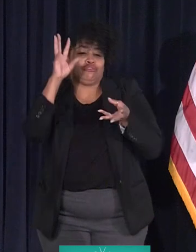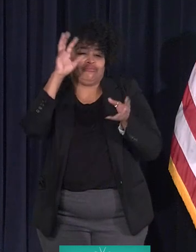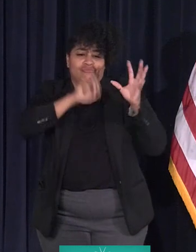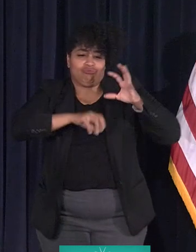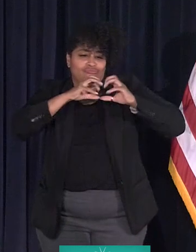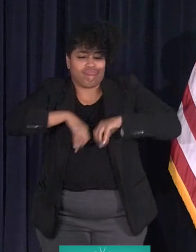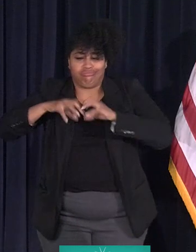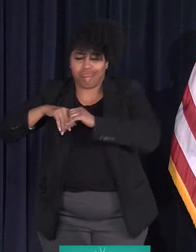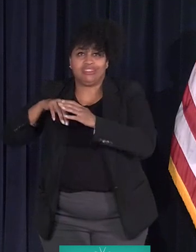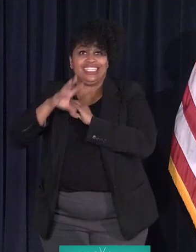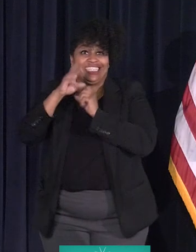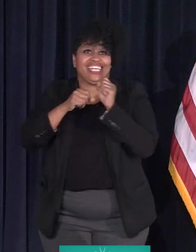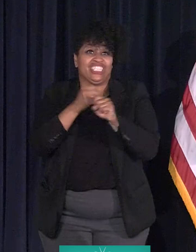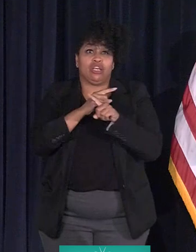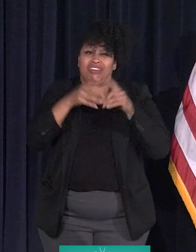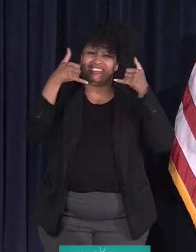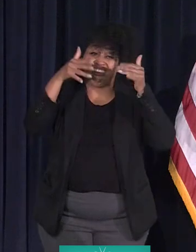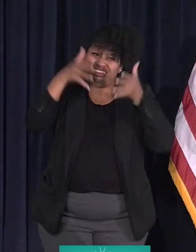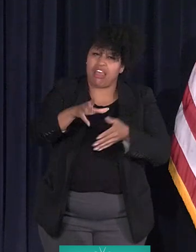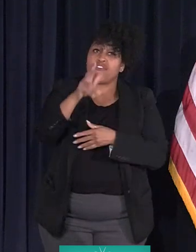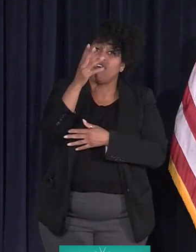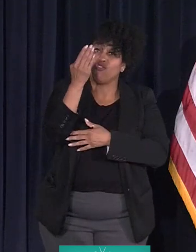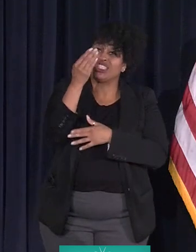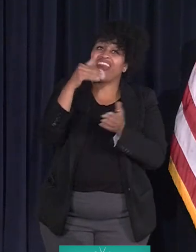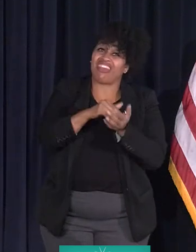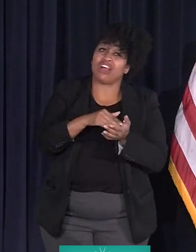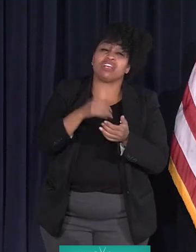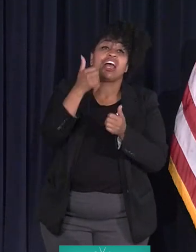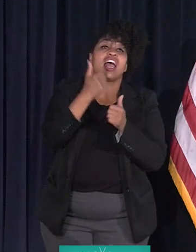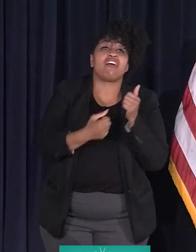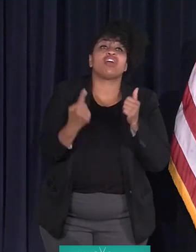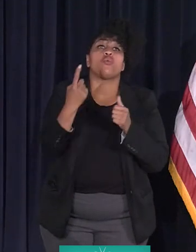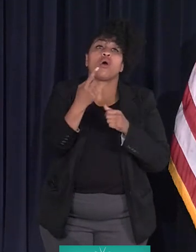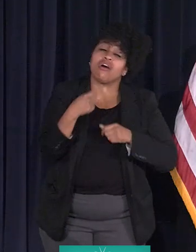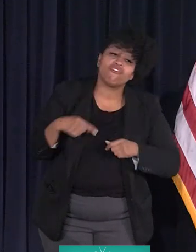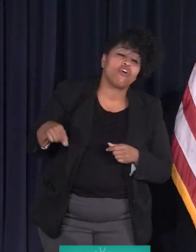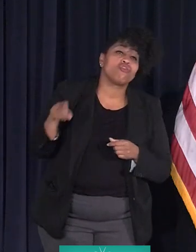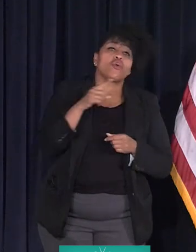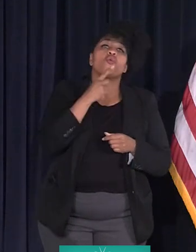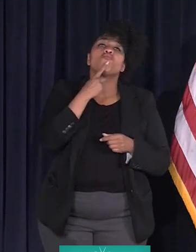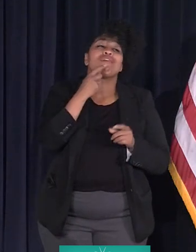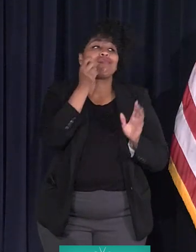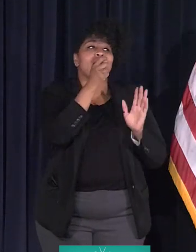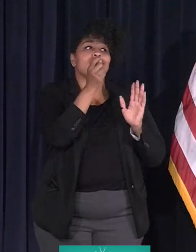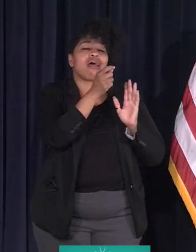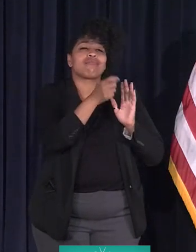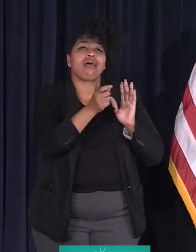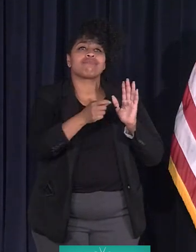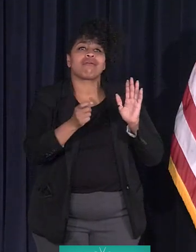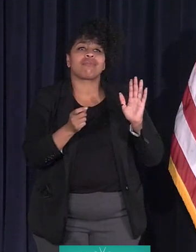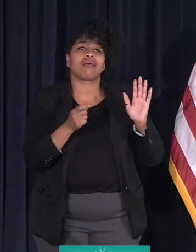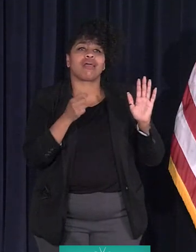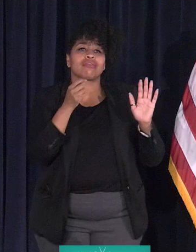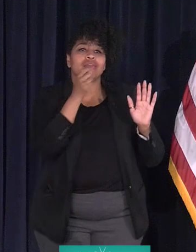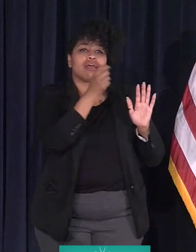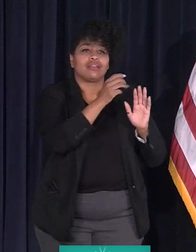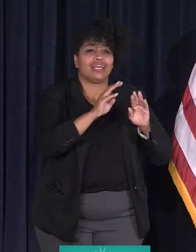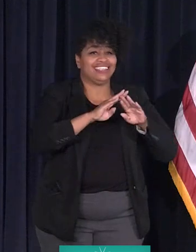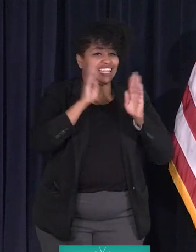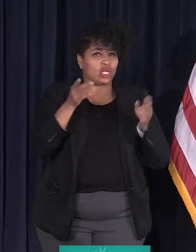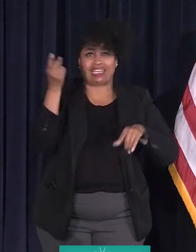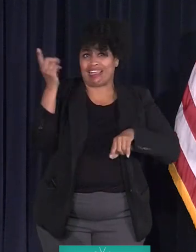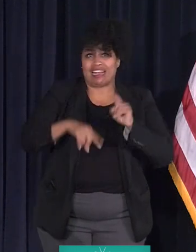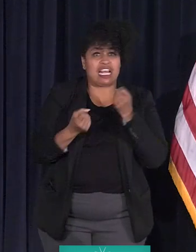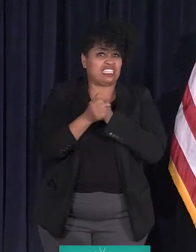But we still have 14,000 to go. So every one of those red dots is a house that cannot be